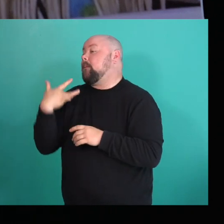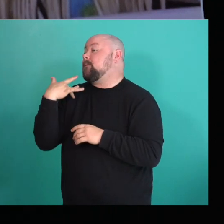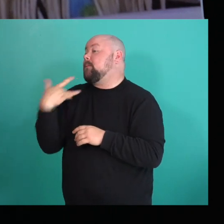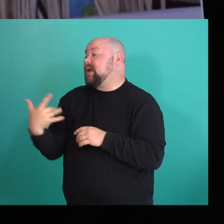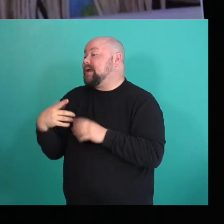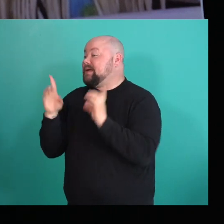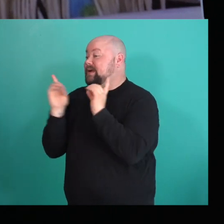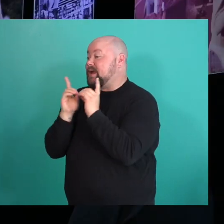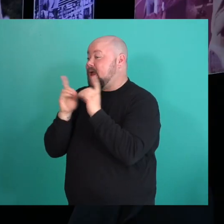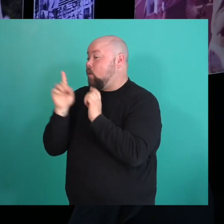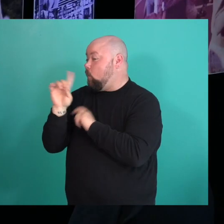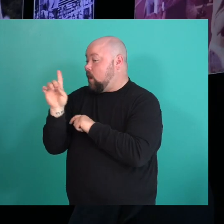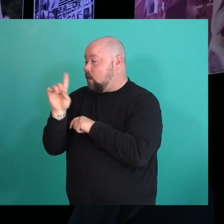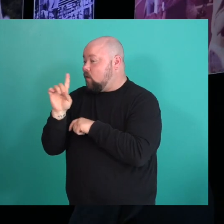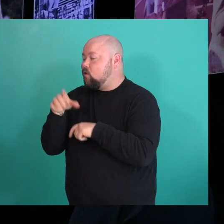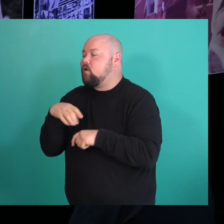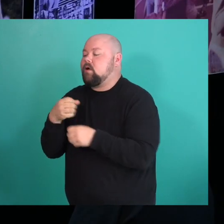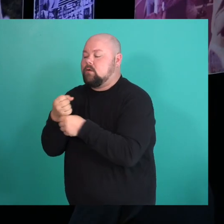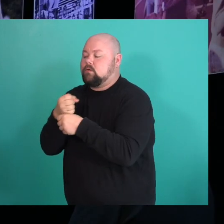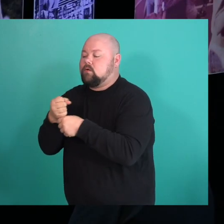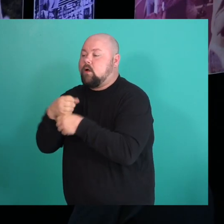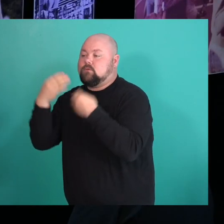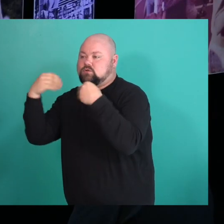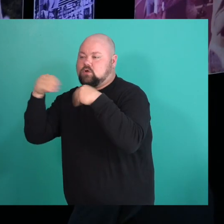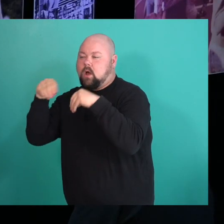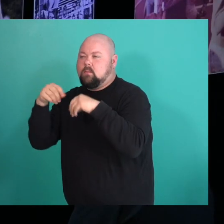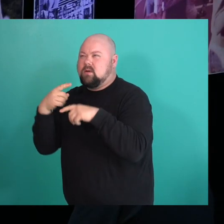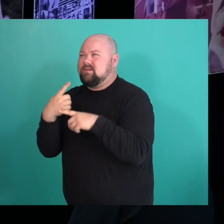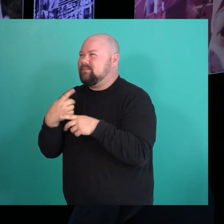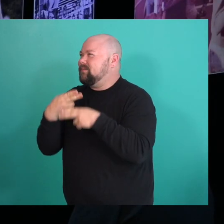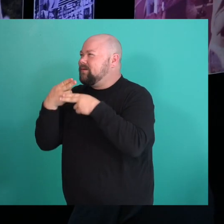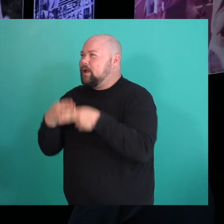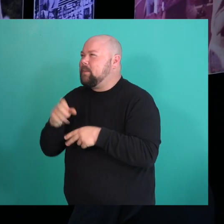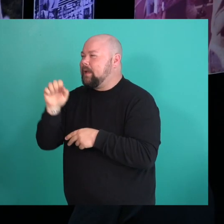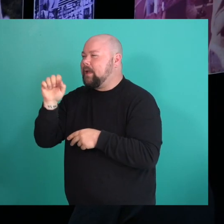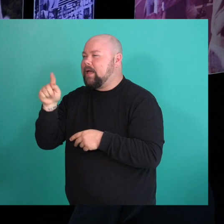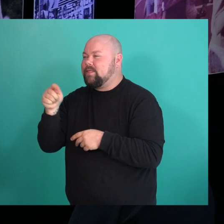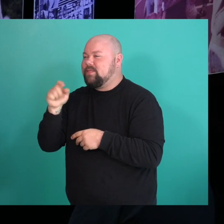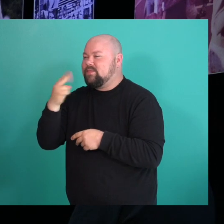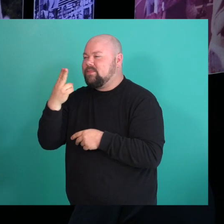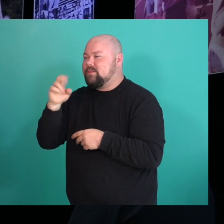That was the only cool one in town. That wasn't Tim Hortons or something. was called ethical addictions.